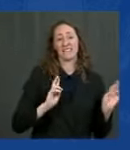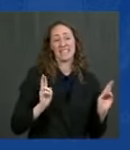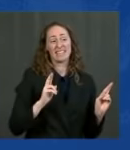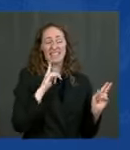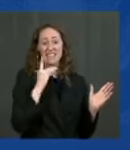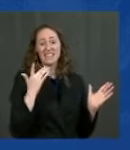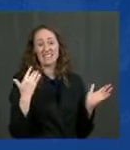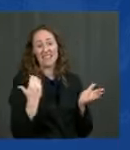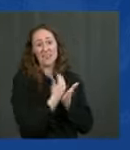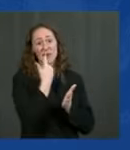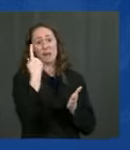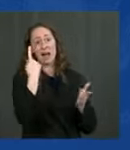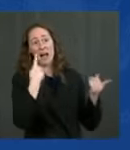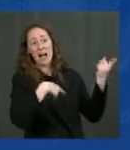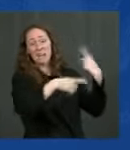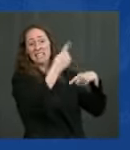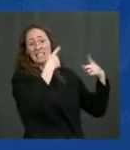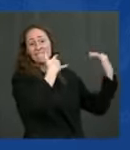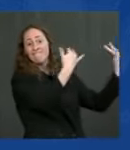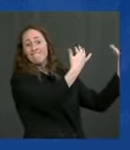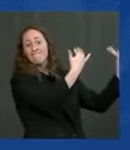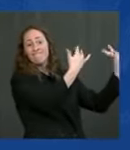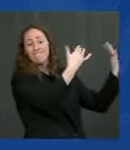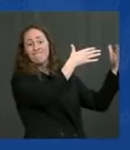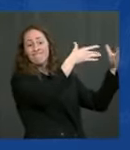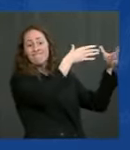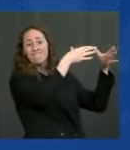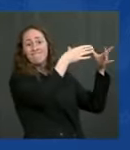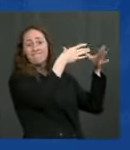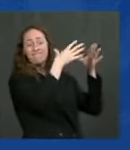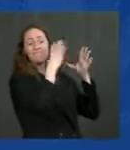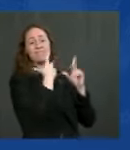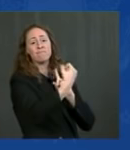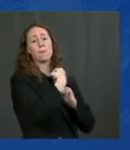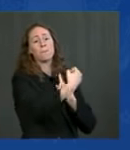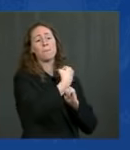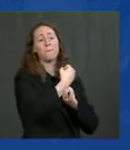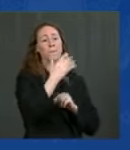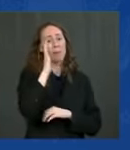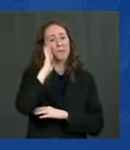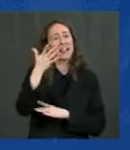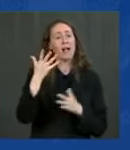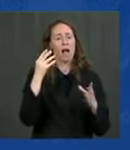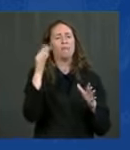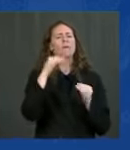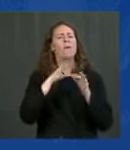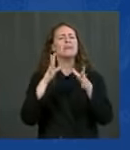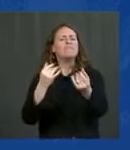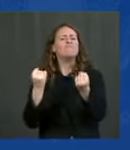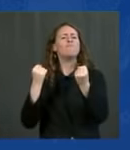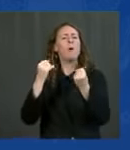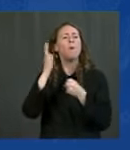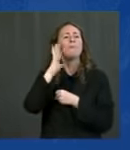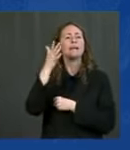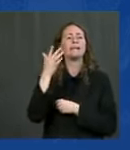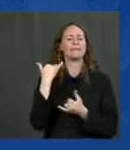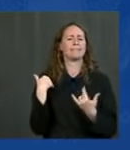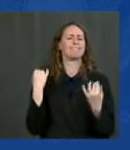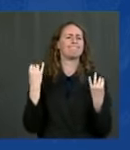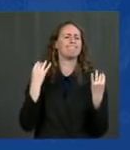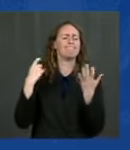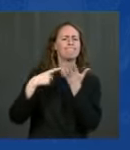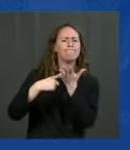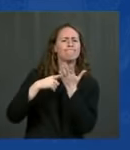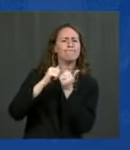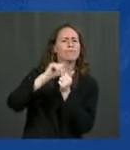going to come and they're going to come more frequently and more ferociously I've been working closely with the governor and our colleagues in Congress and